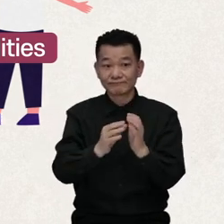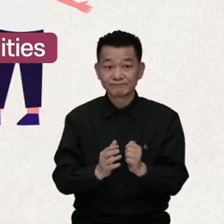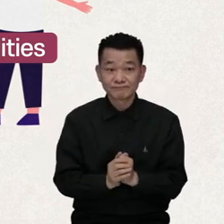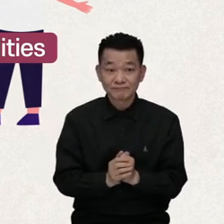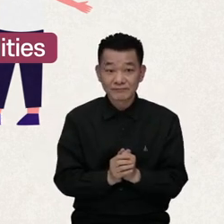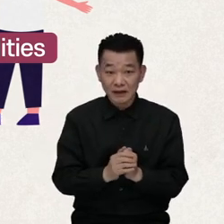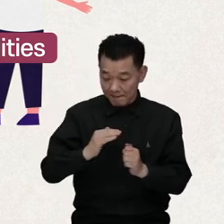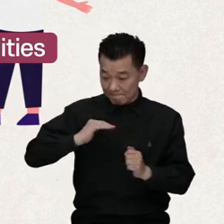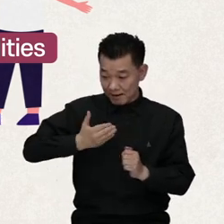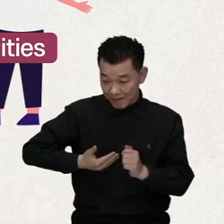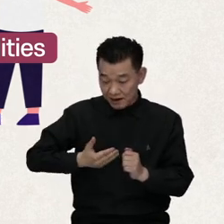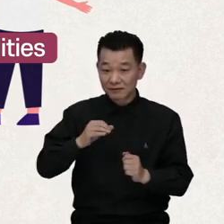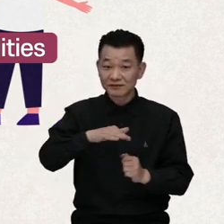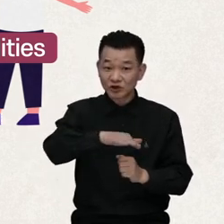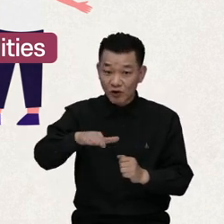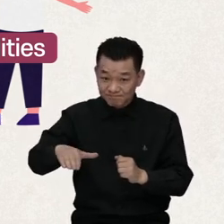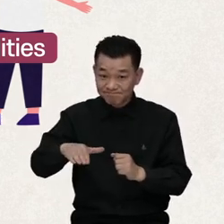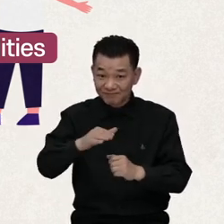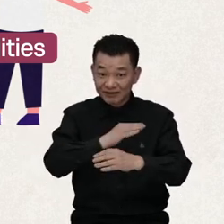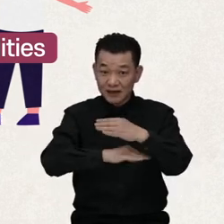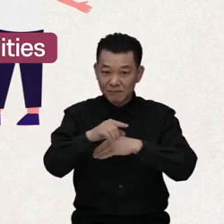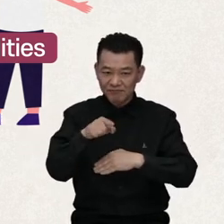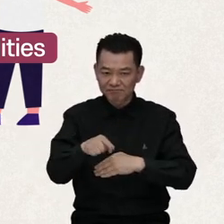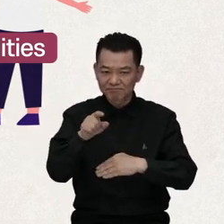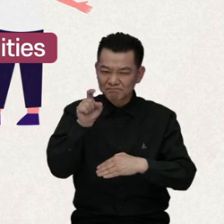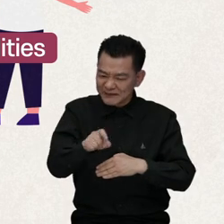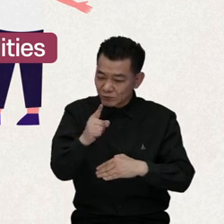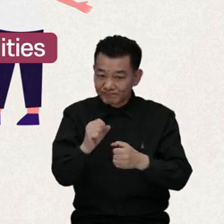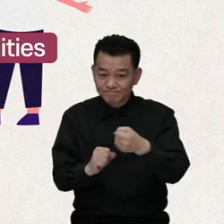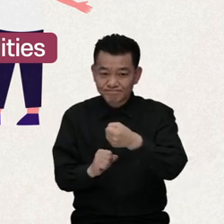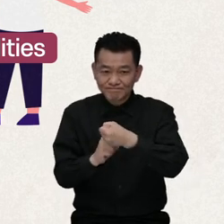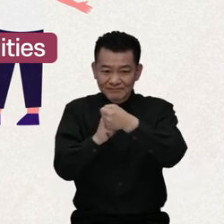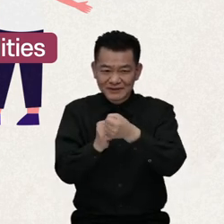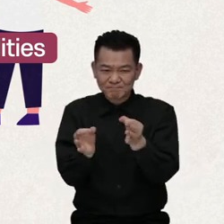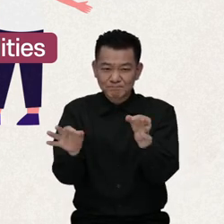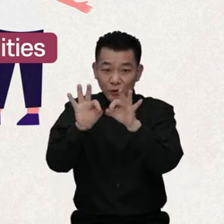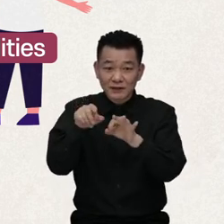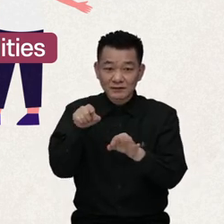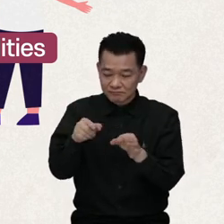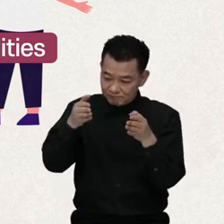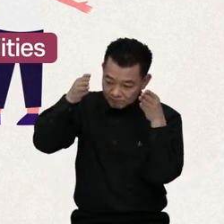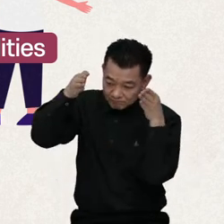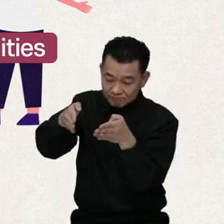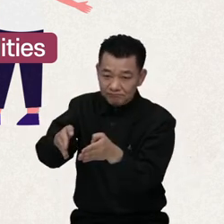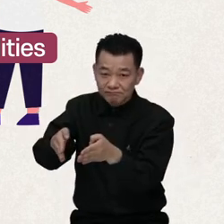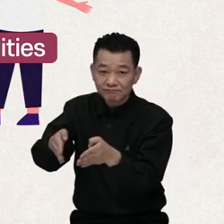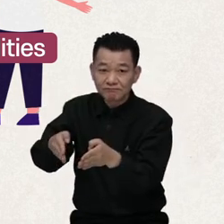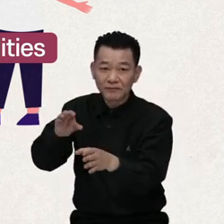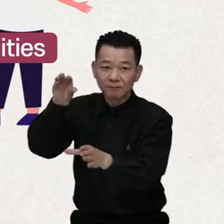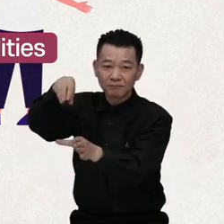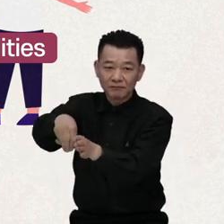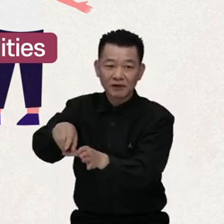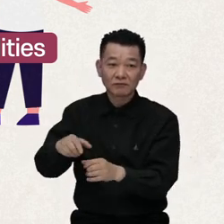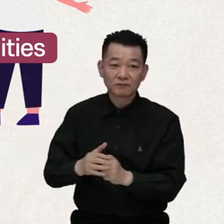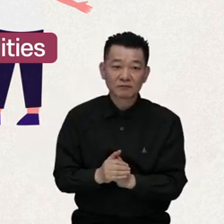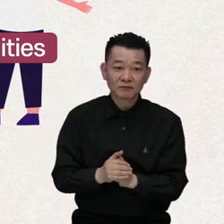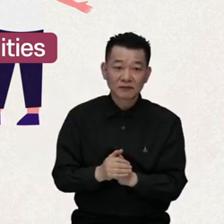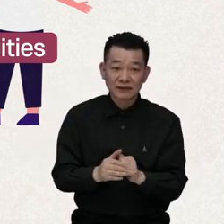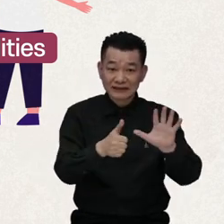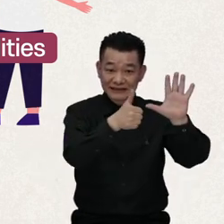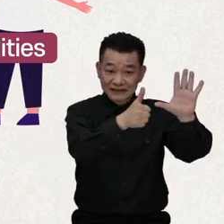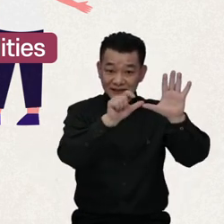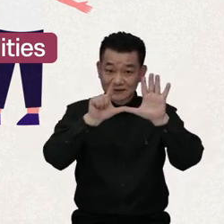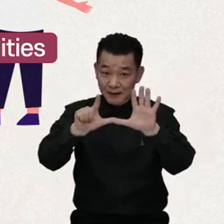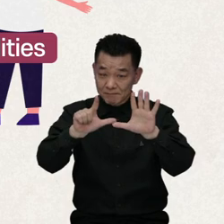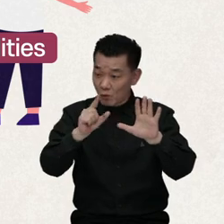Other articles that need to include the women and children with disabilities are based on these articles as well. Then,